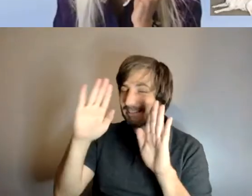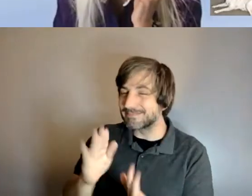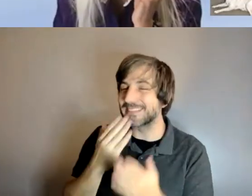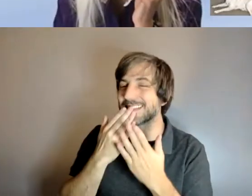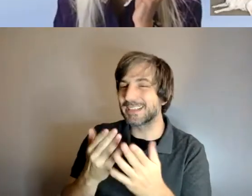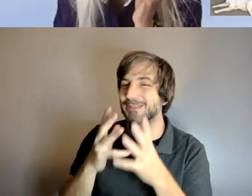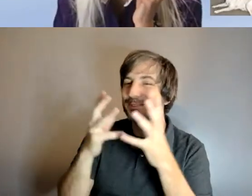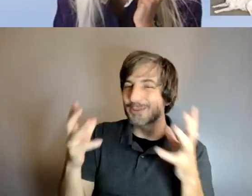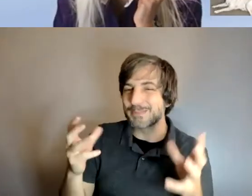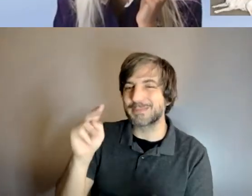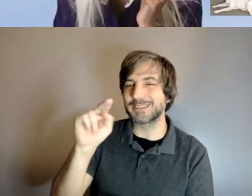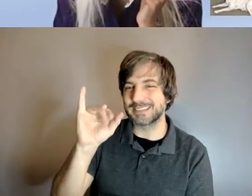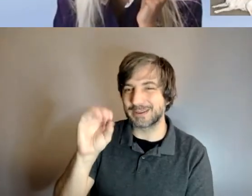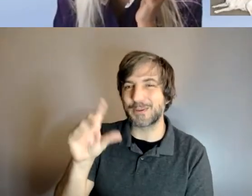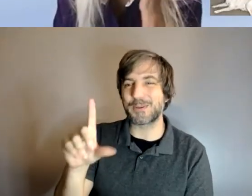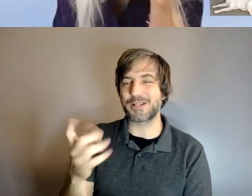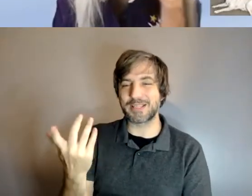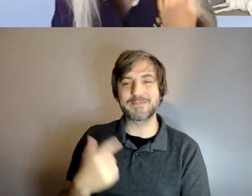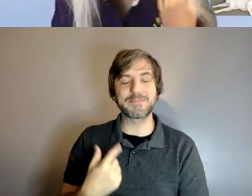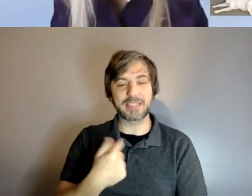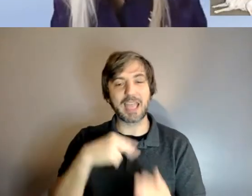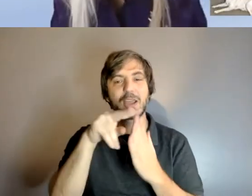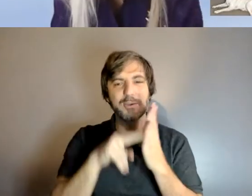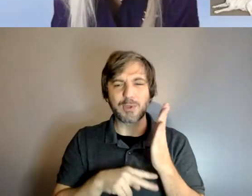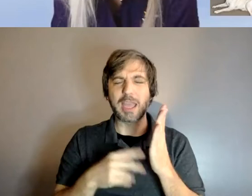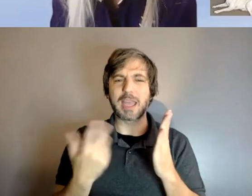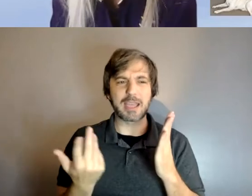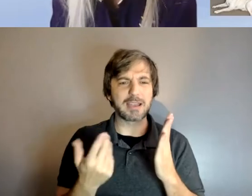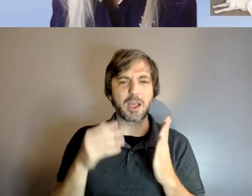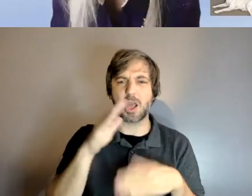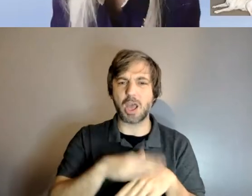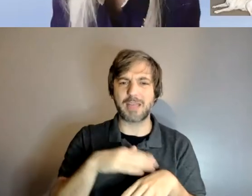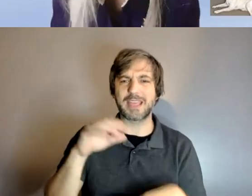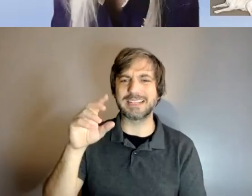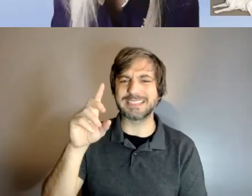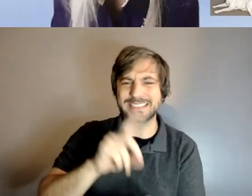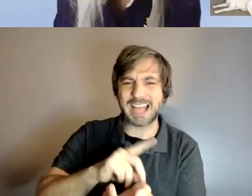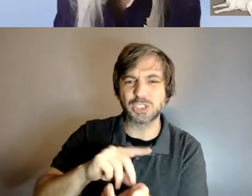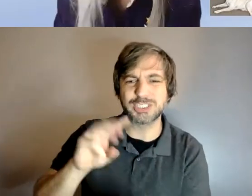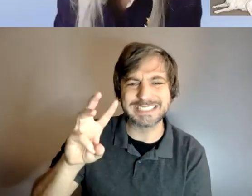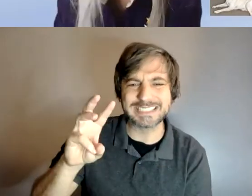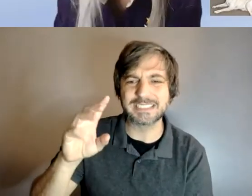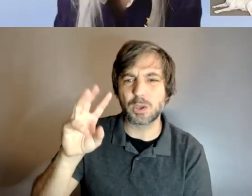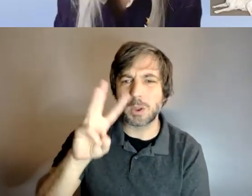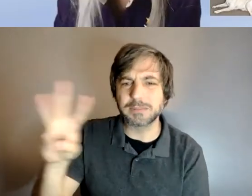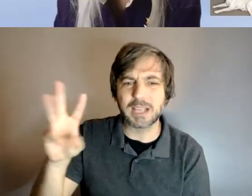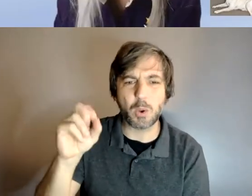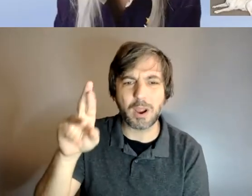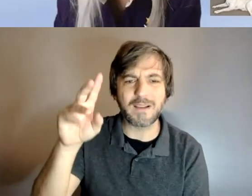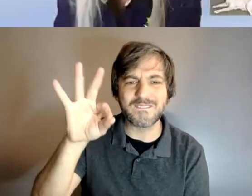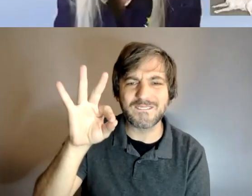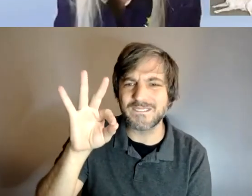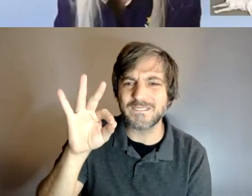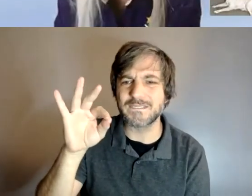when i i read on i guess probably on the got your sex website or maybe on the facebook page that you were originally